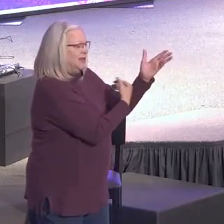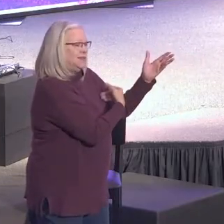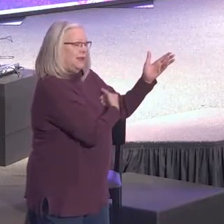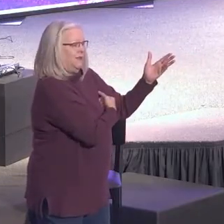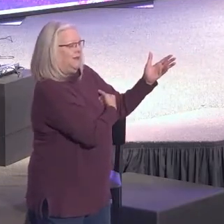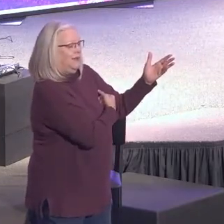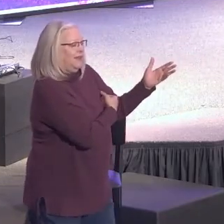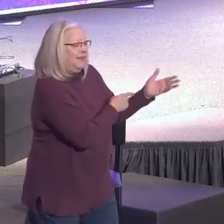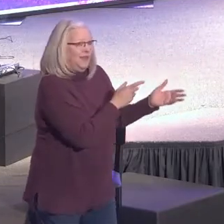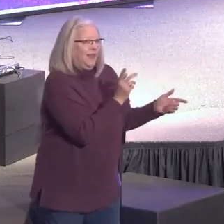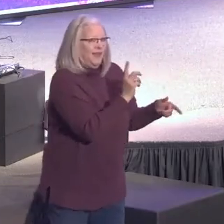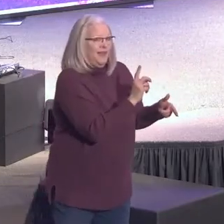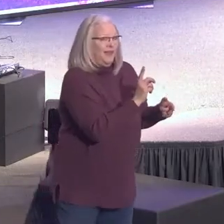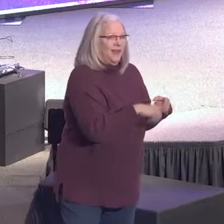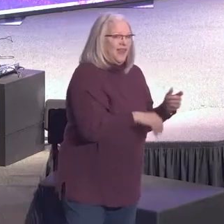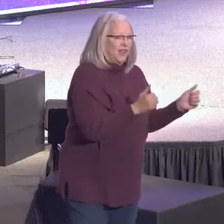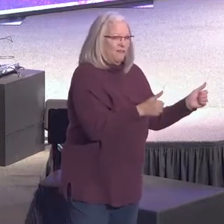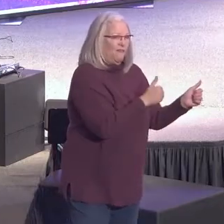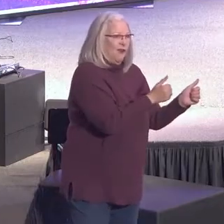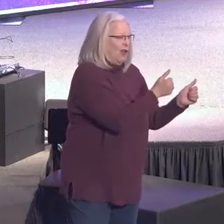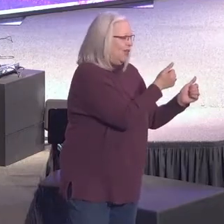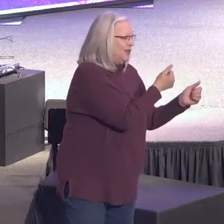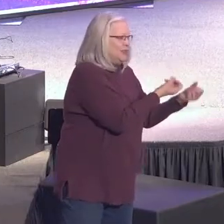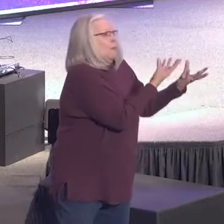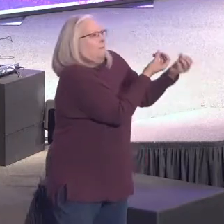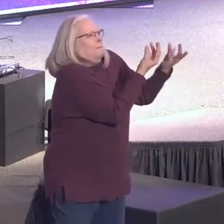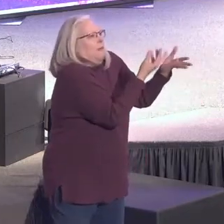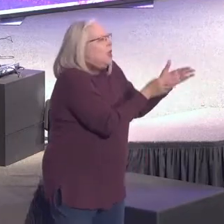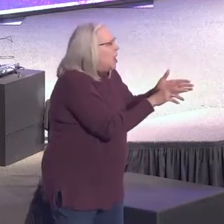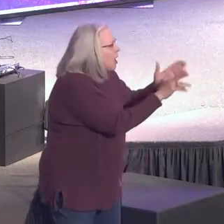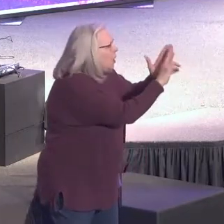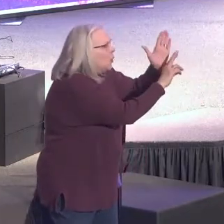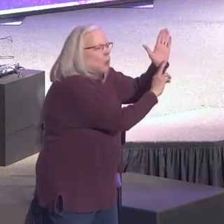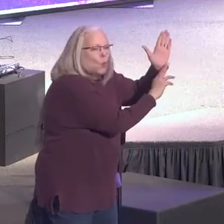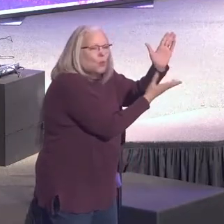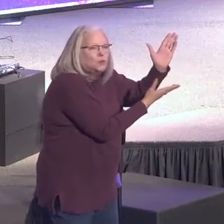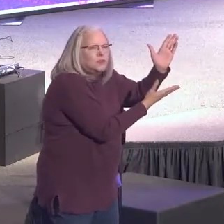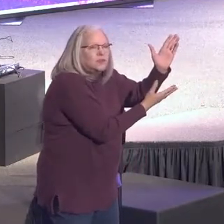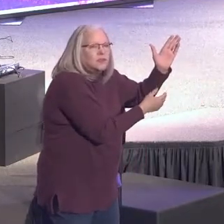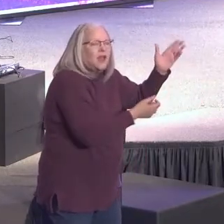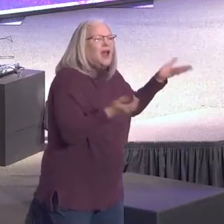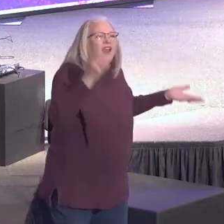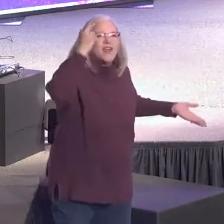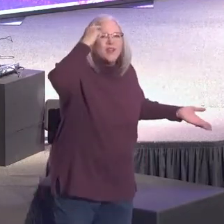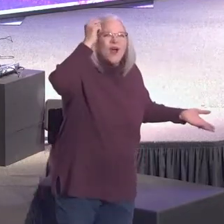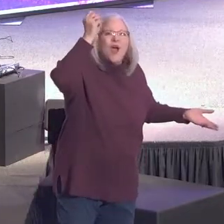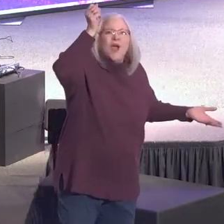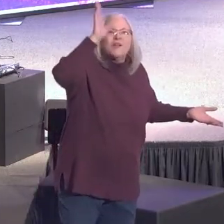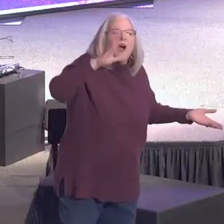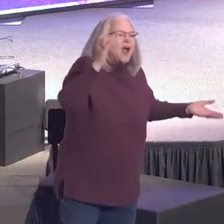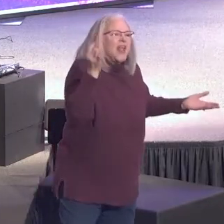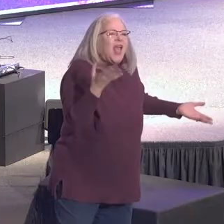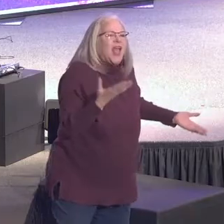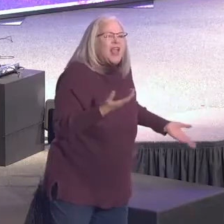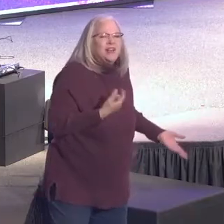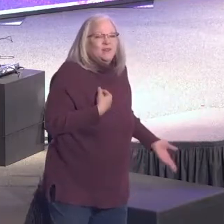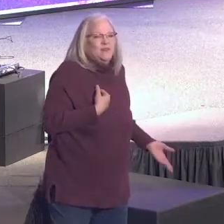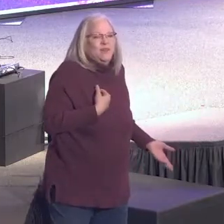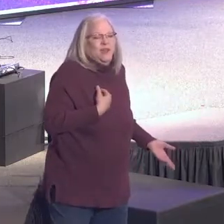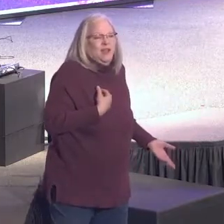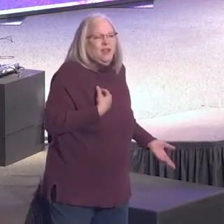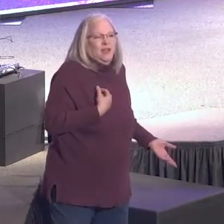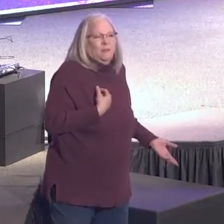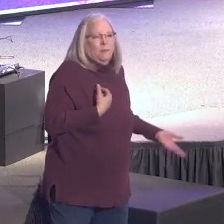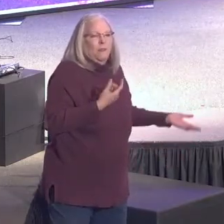I kept falling off the wagon. And I thought God hated me. I thought I was, I